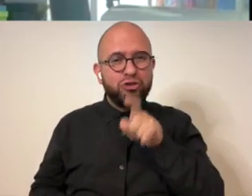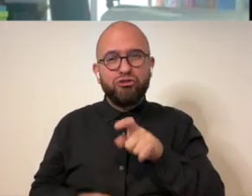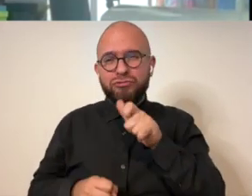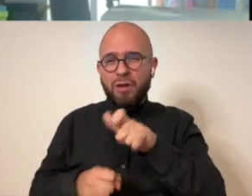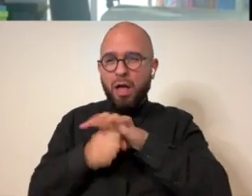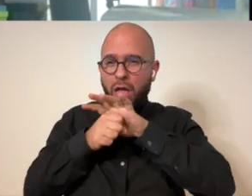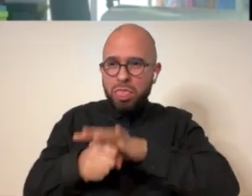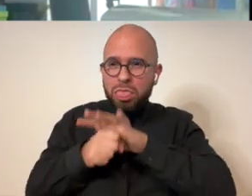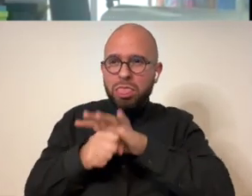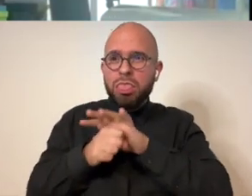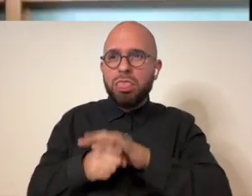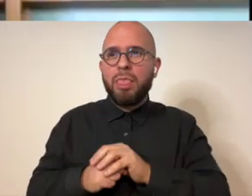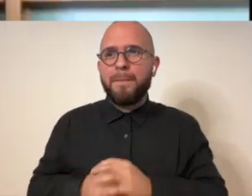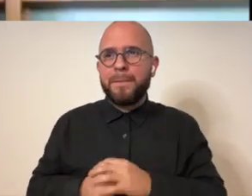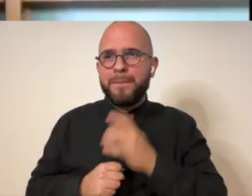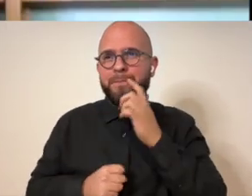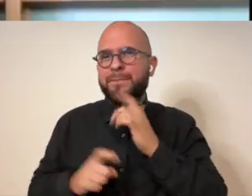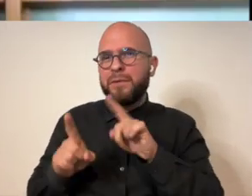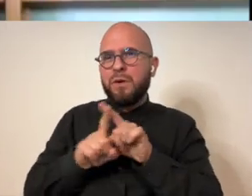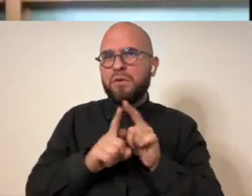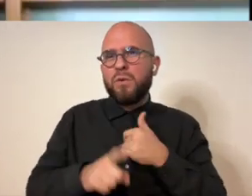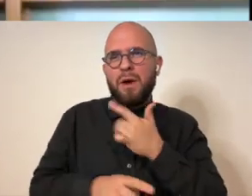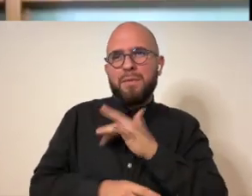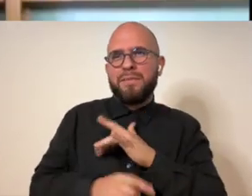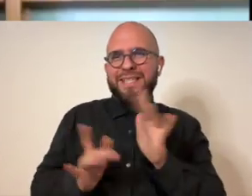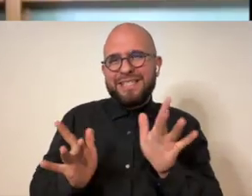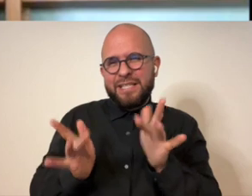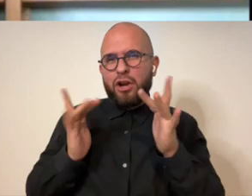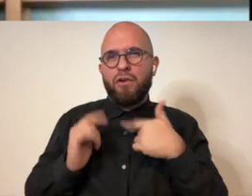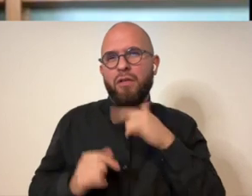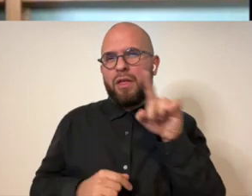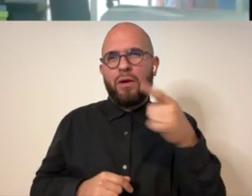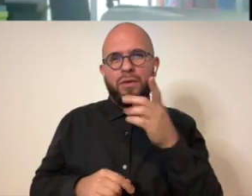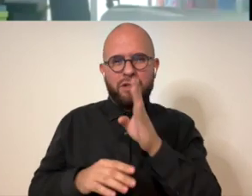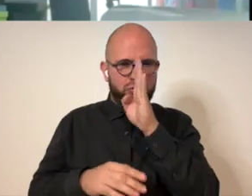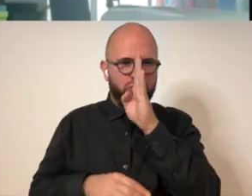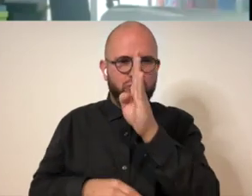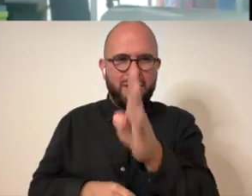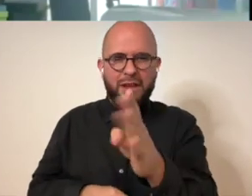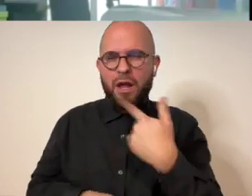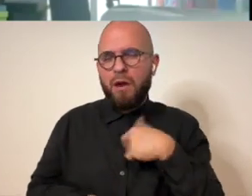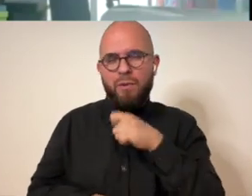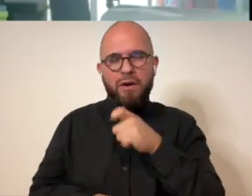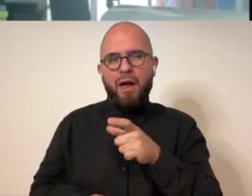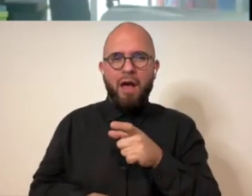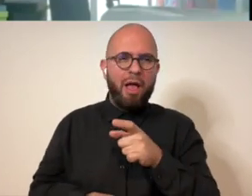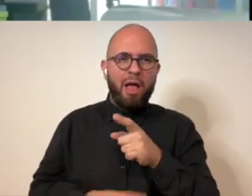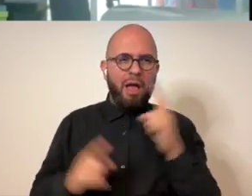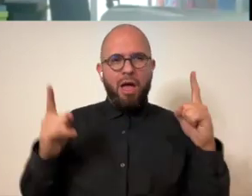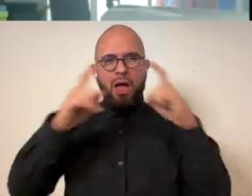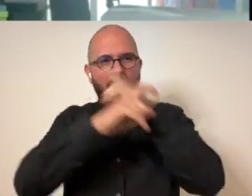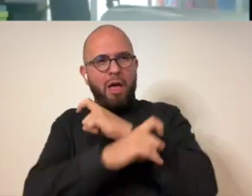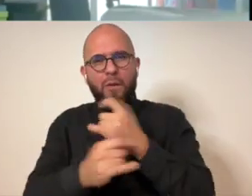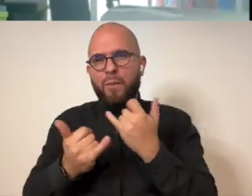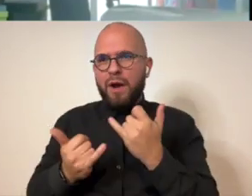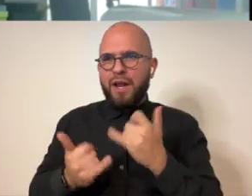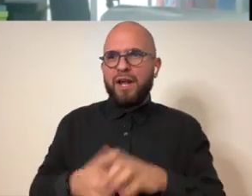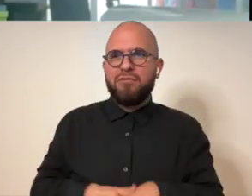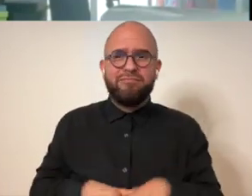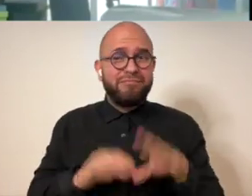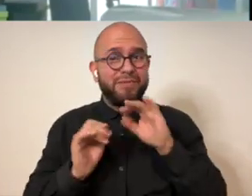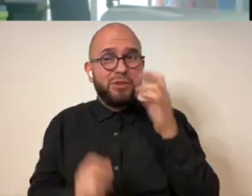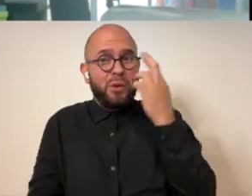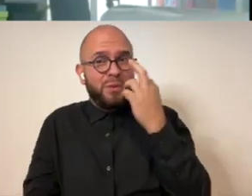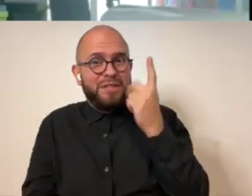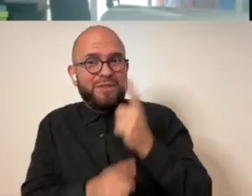my neck and back got it and i also i'm just gentle on myself and i really only do straight line quilting like we're not messing with